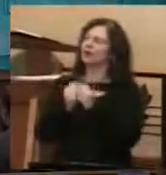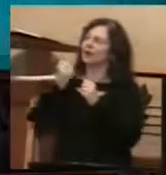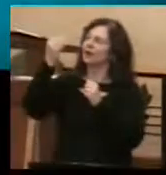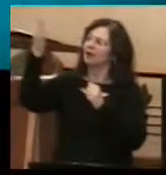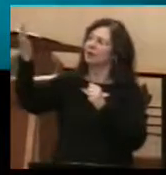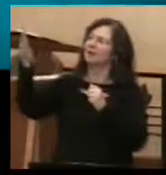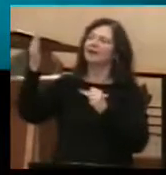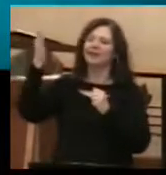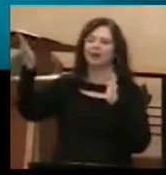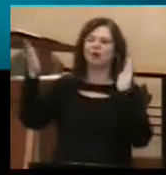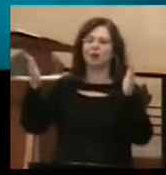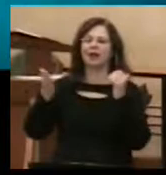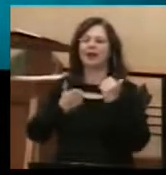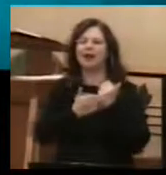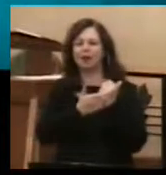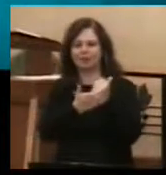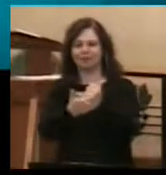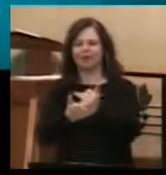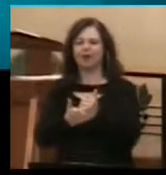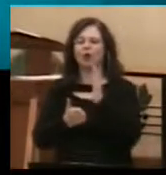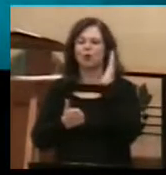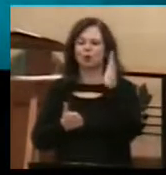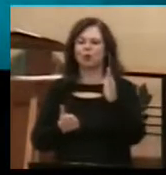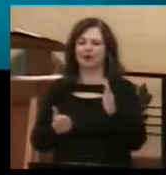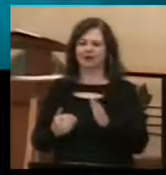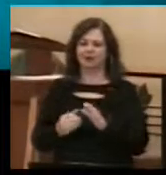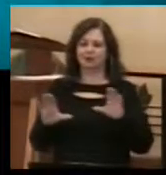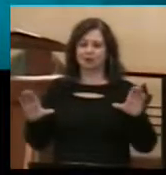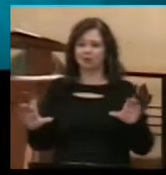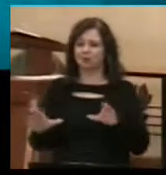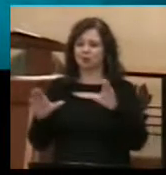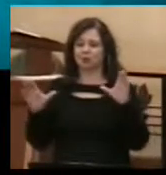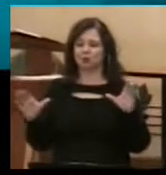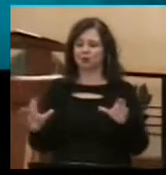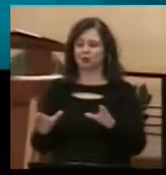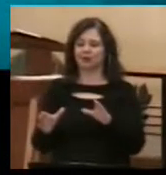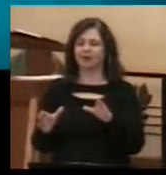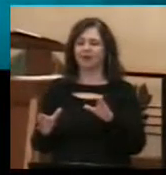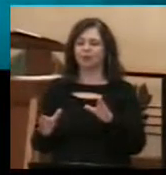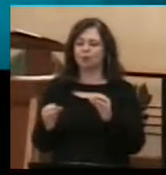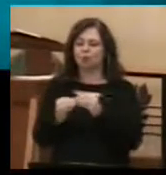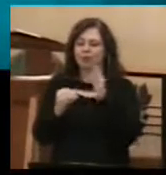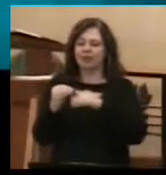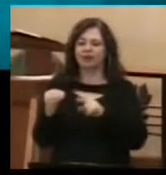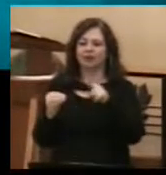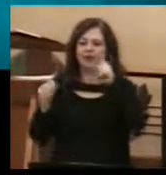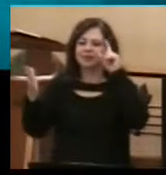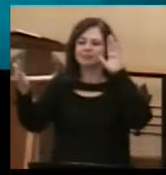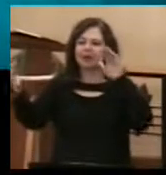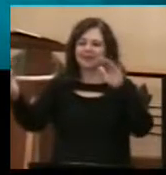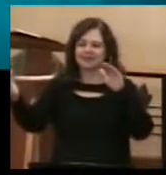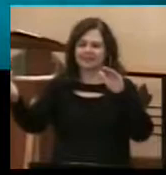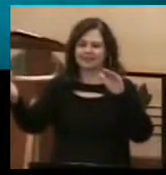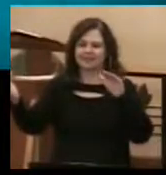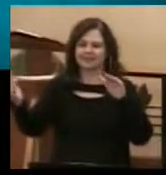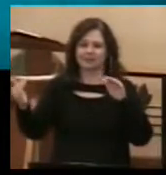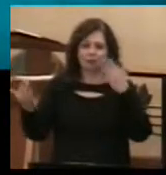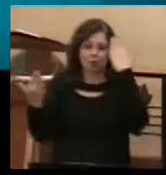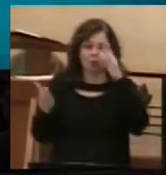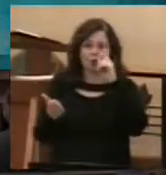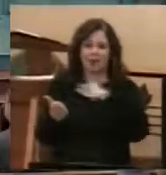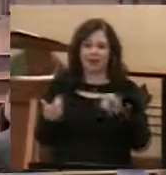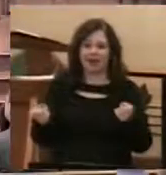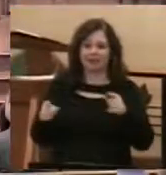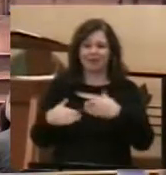God will exceed your expectations. Who knows what great catch is yet to be